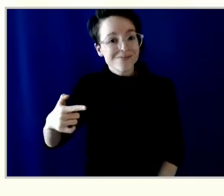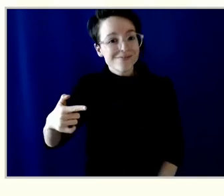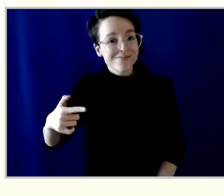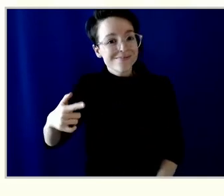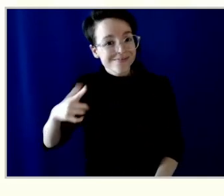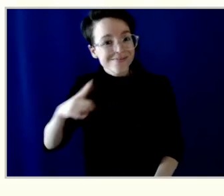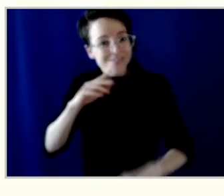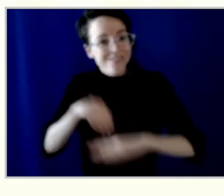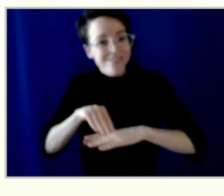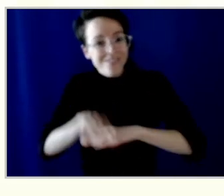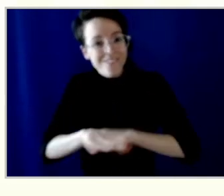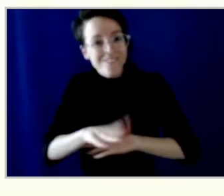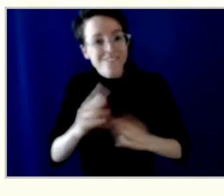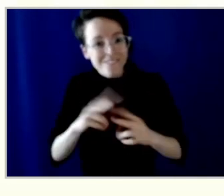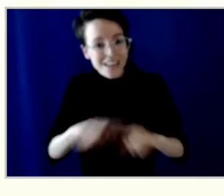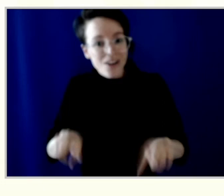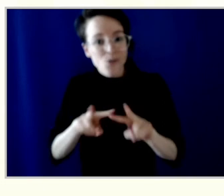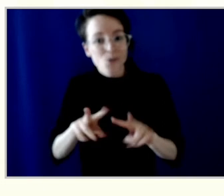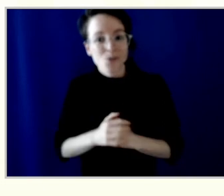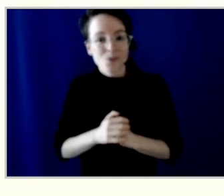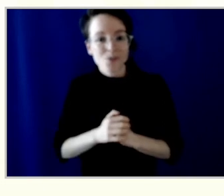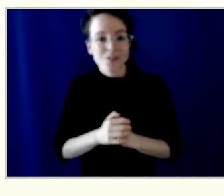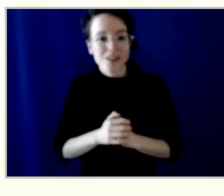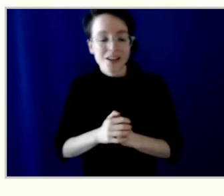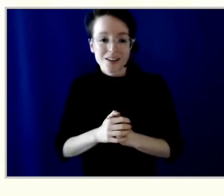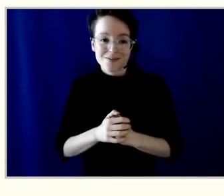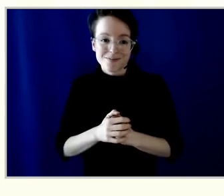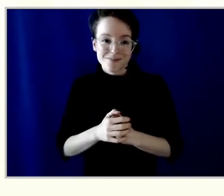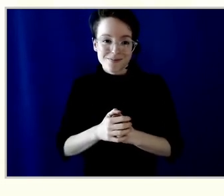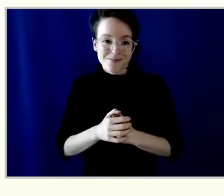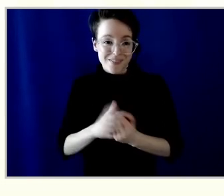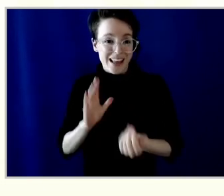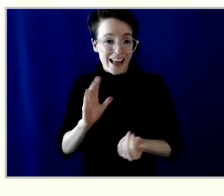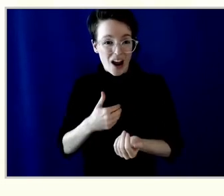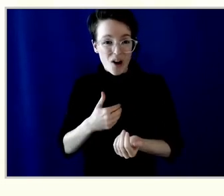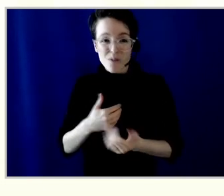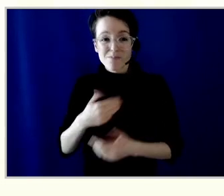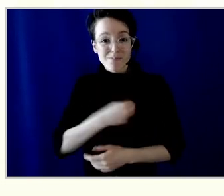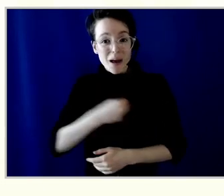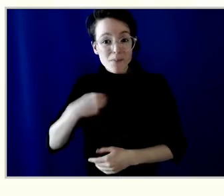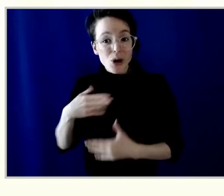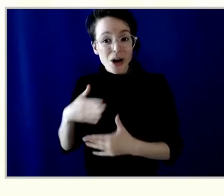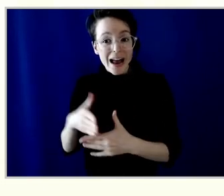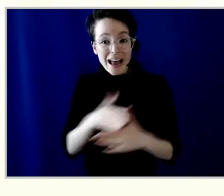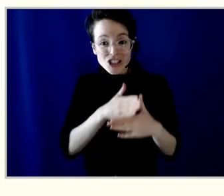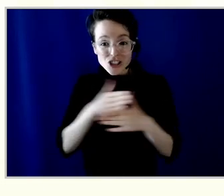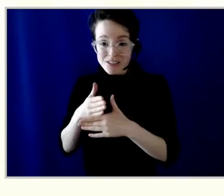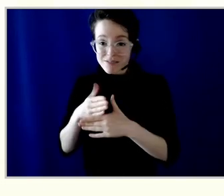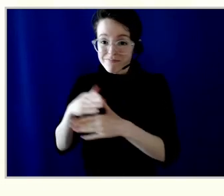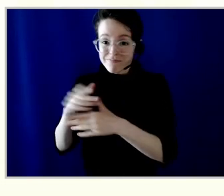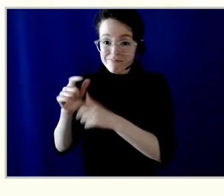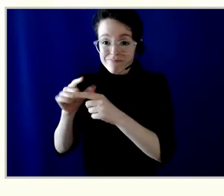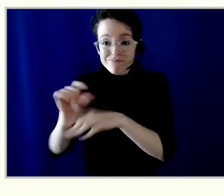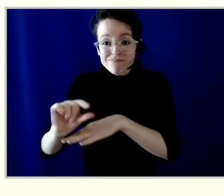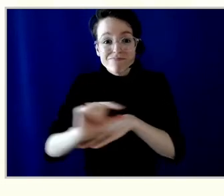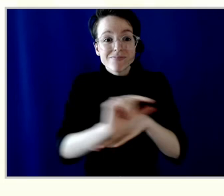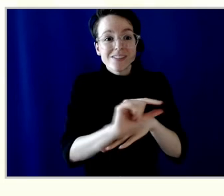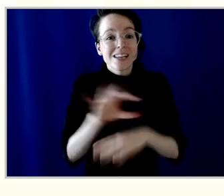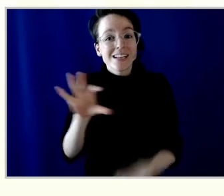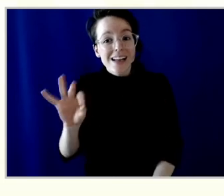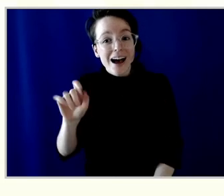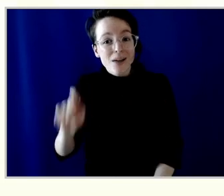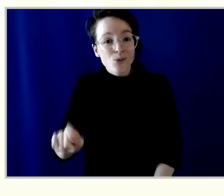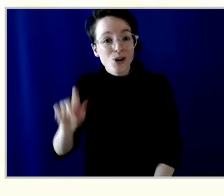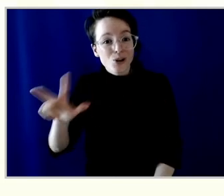return we deliver on an average members equity grew significantly this year. We delivered a 9.3% return overall and a